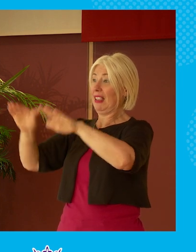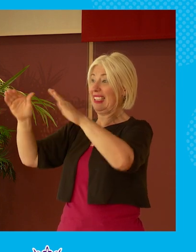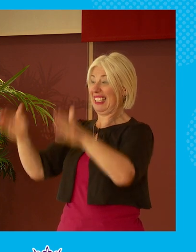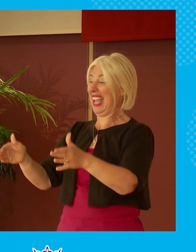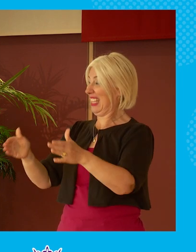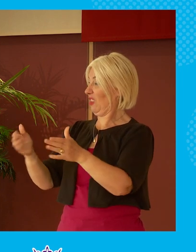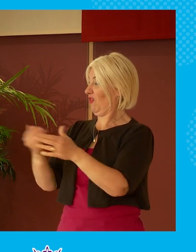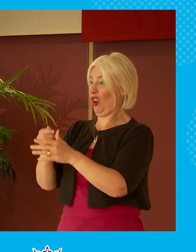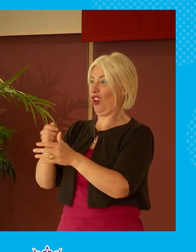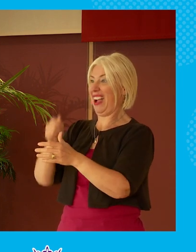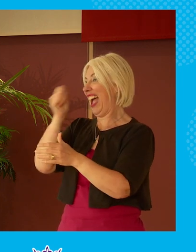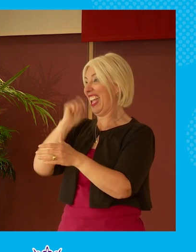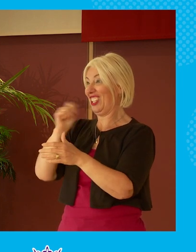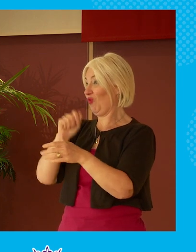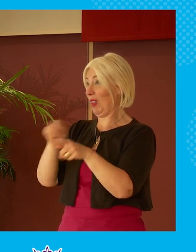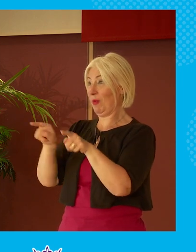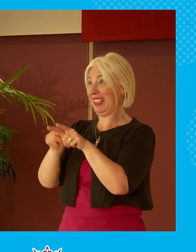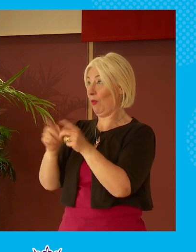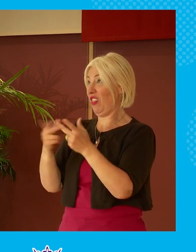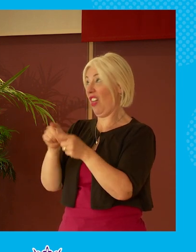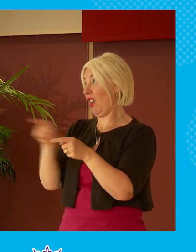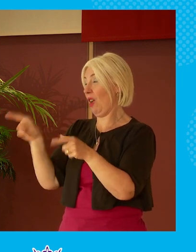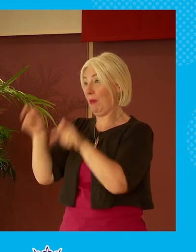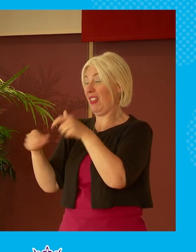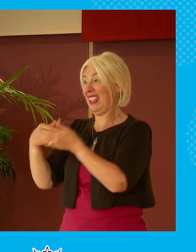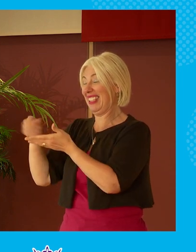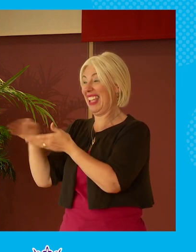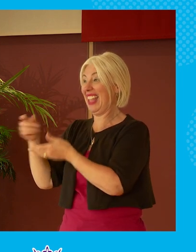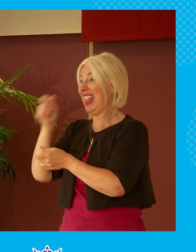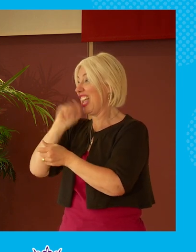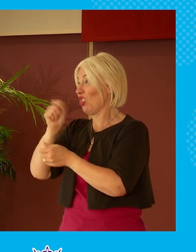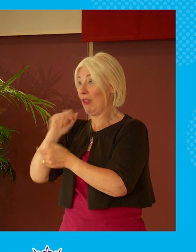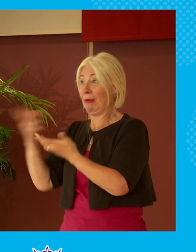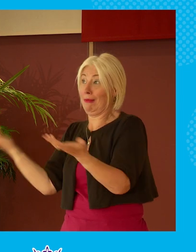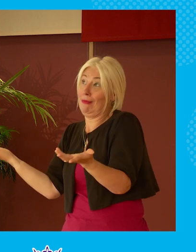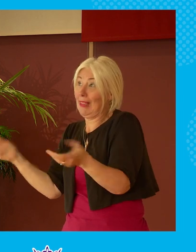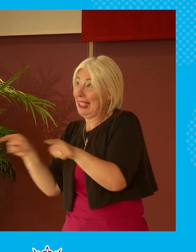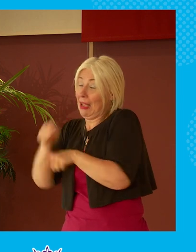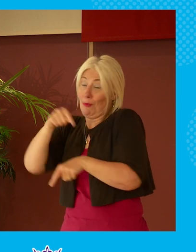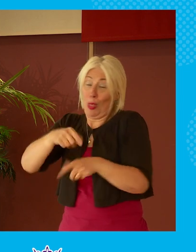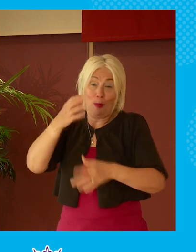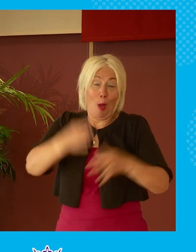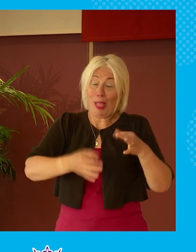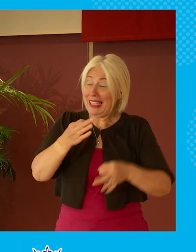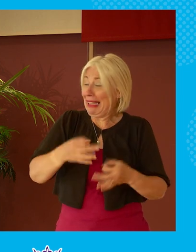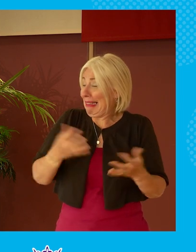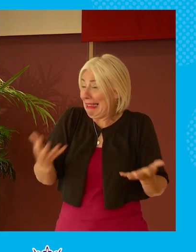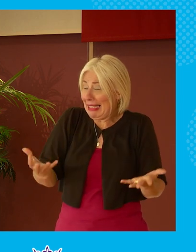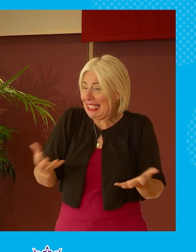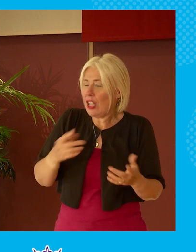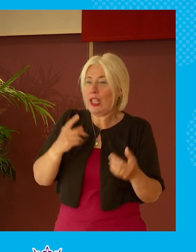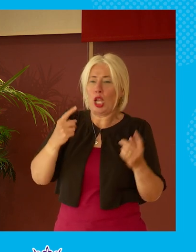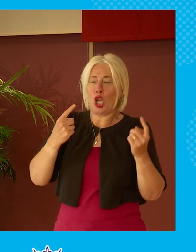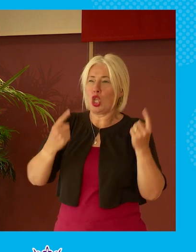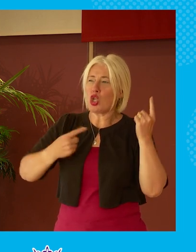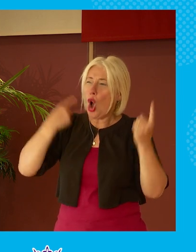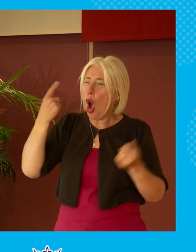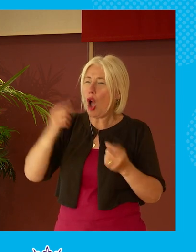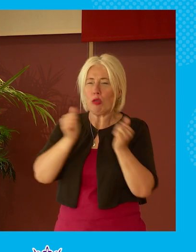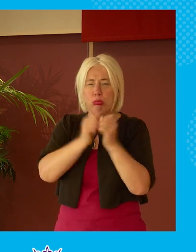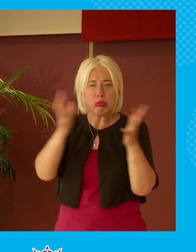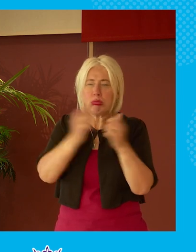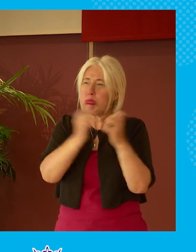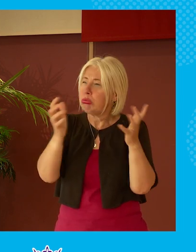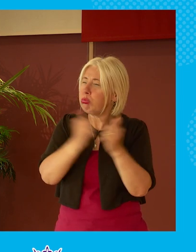stand you know because that's where the the market is and in a lot of cases that's what's happening in politics but where maybe the noise and the disagreement and the